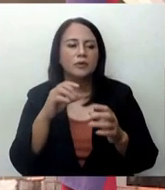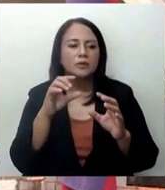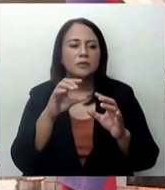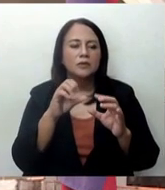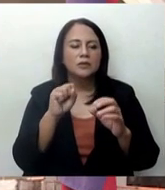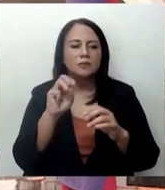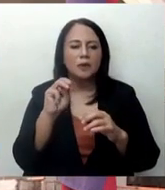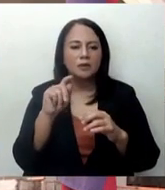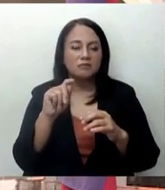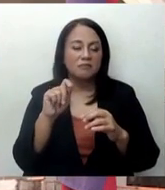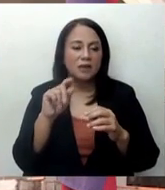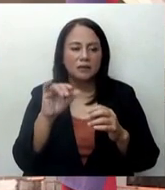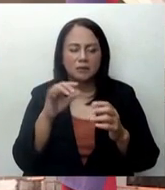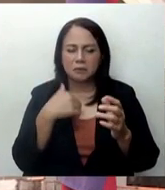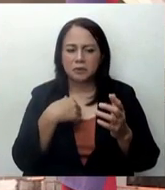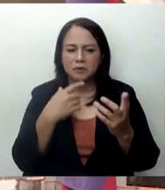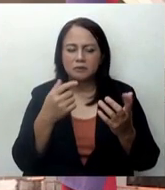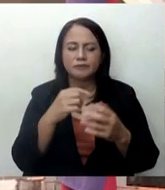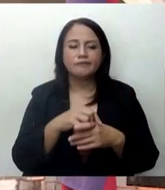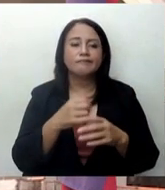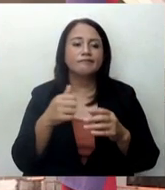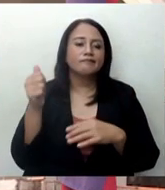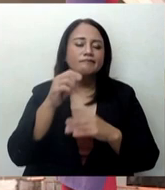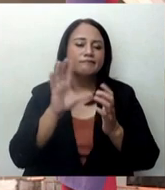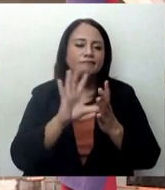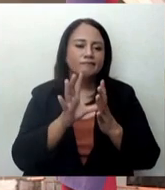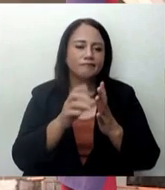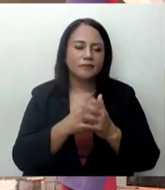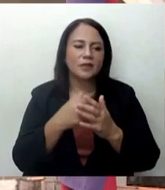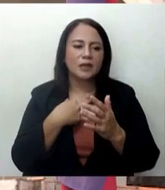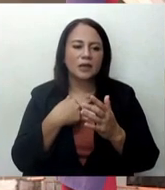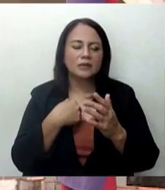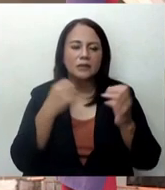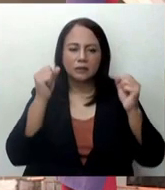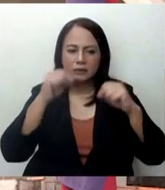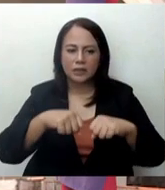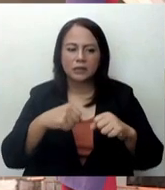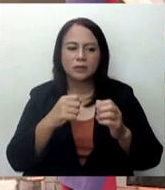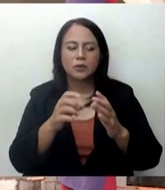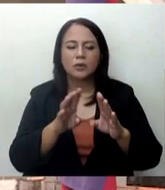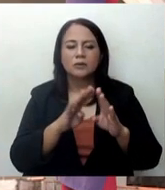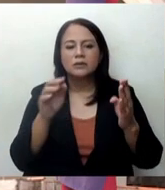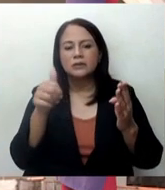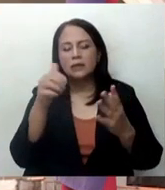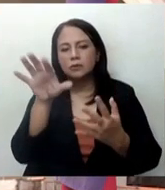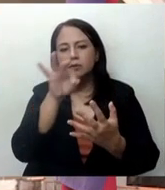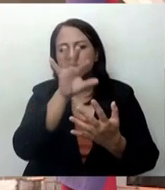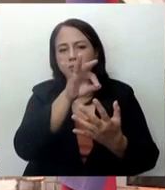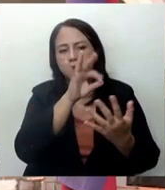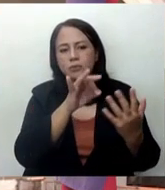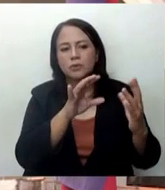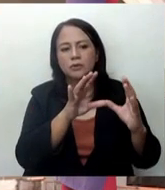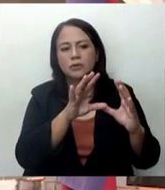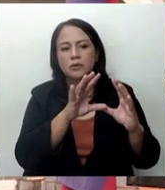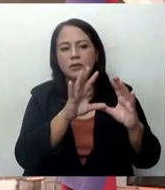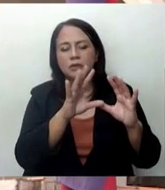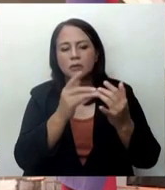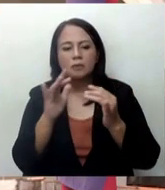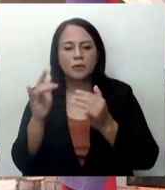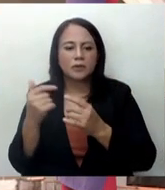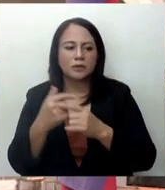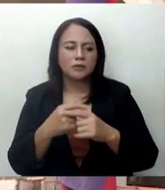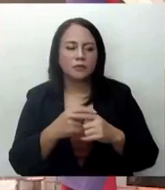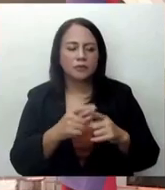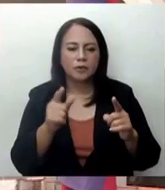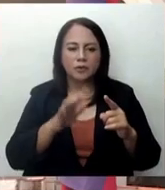bid. Comunic Chairman George Garcia asked the petitioners if they are amenable to open 10 selected ballot boxes from different areas of the